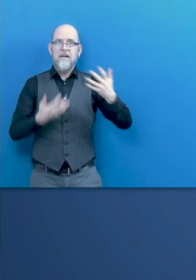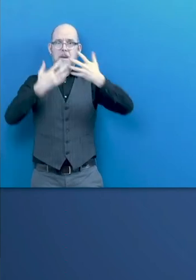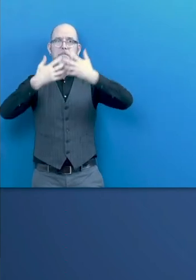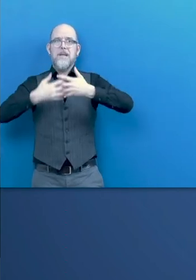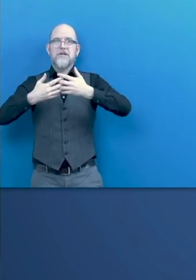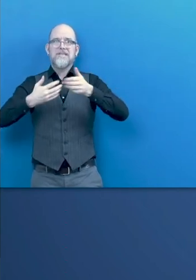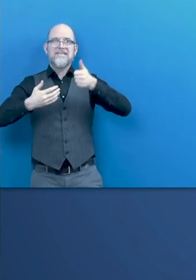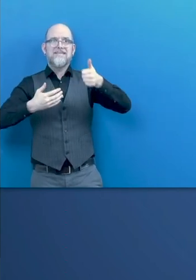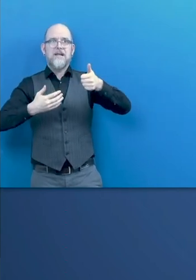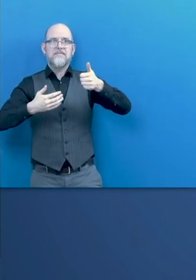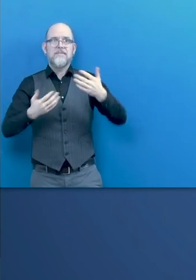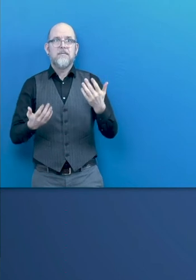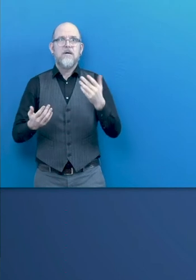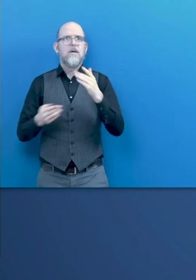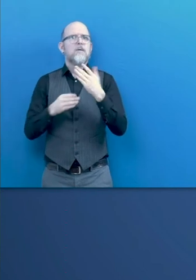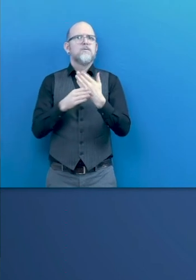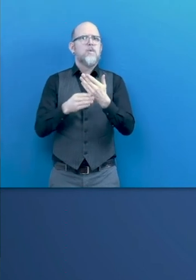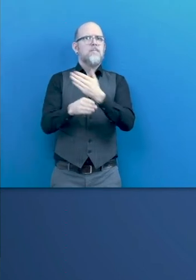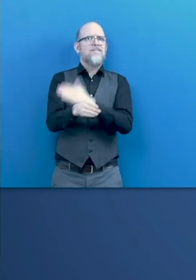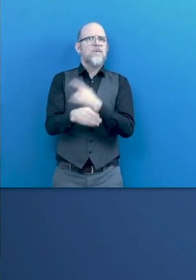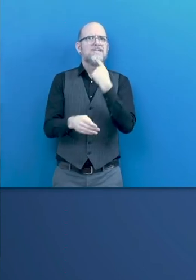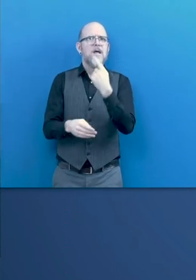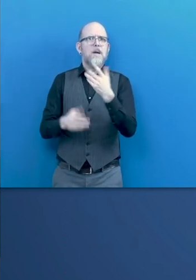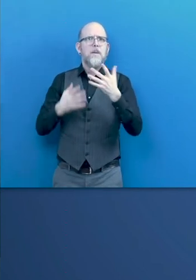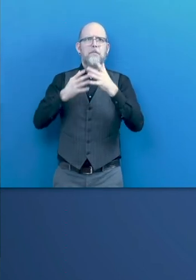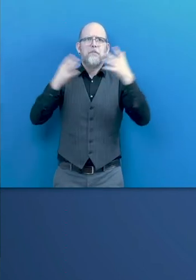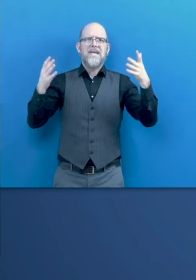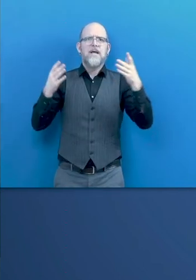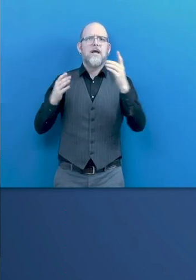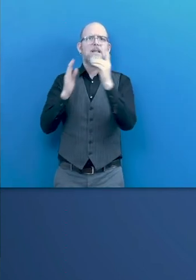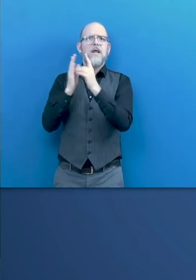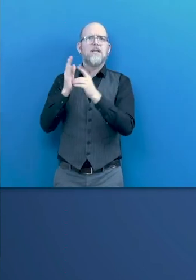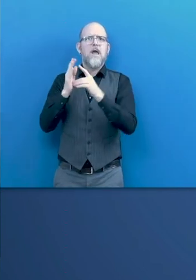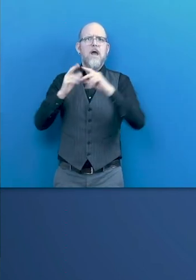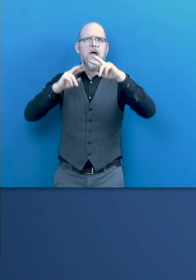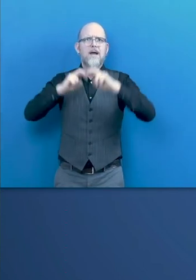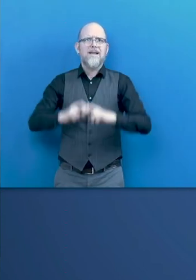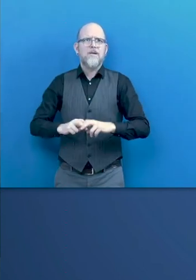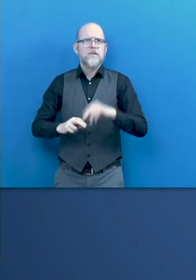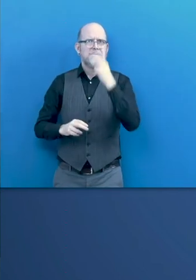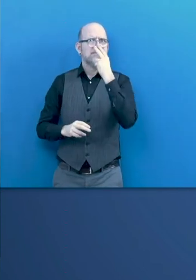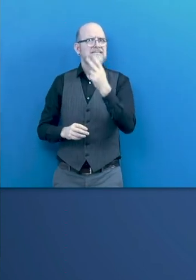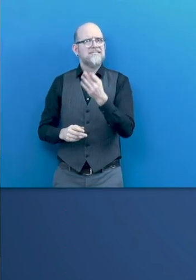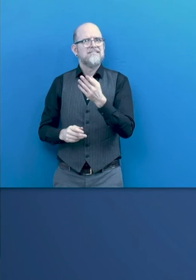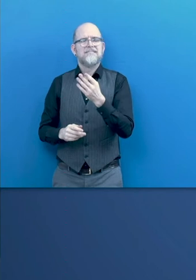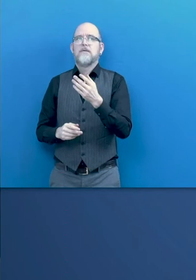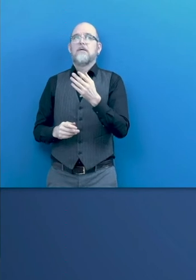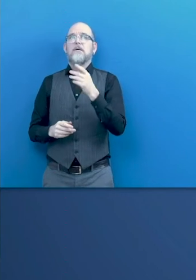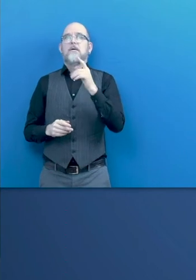blockchain, or big data analytics, presents different opportunities and challenges for people with disabilities.